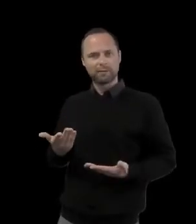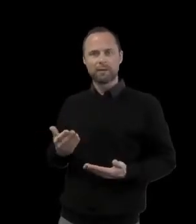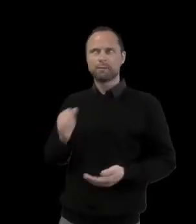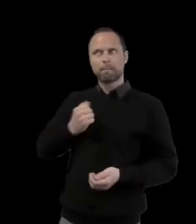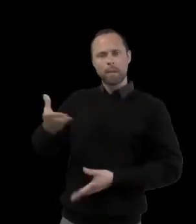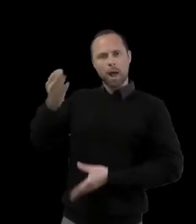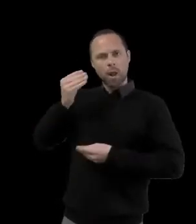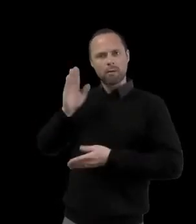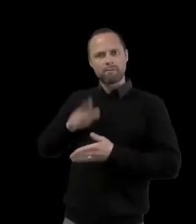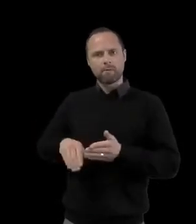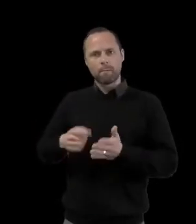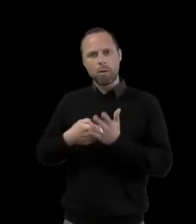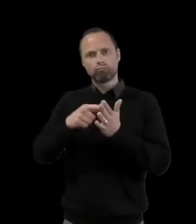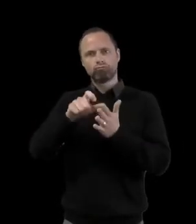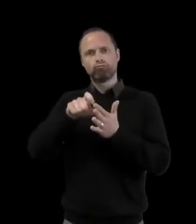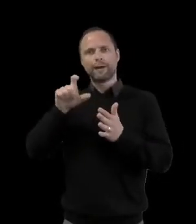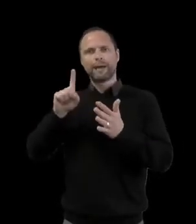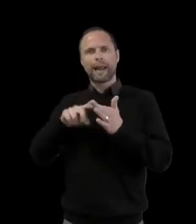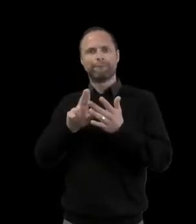at Redcliffe School.